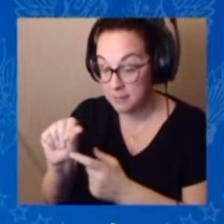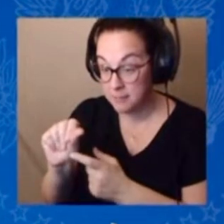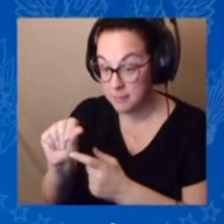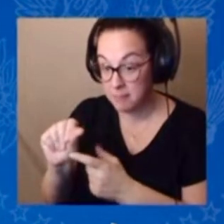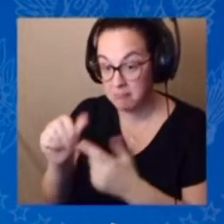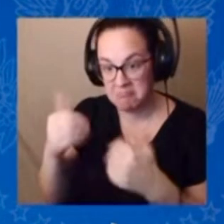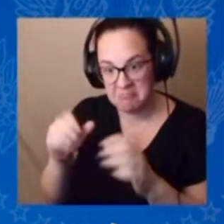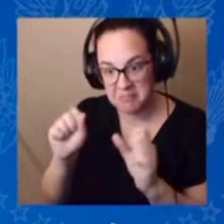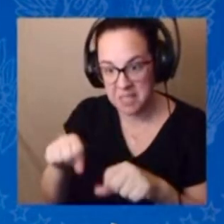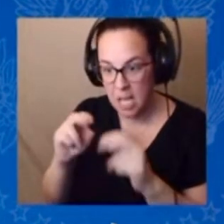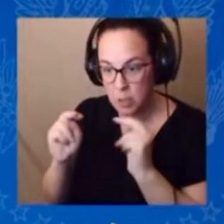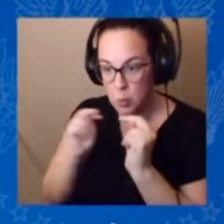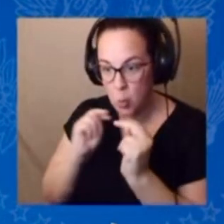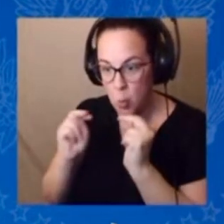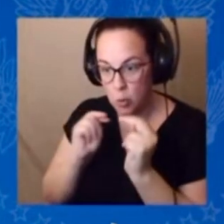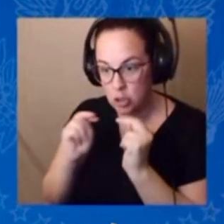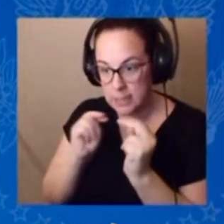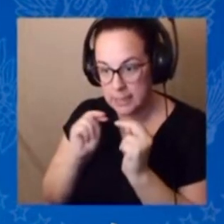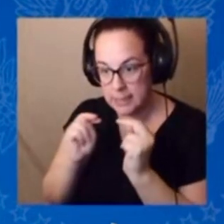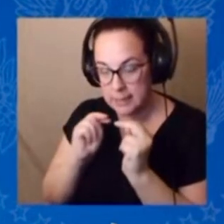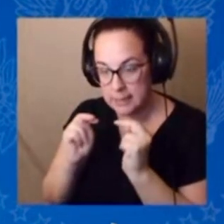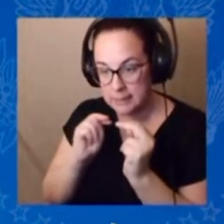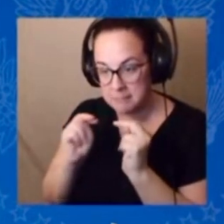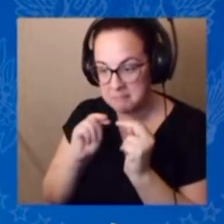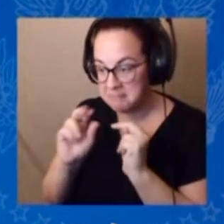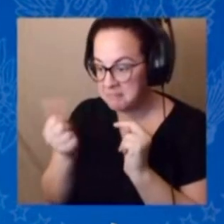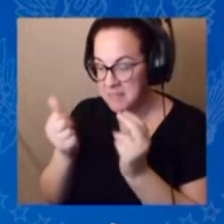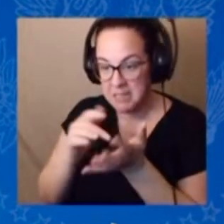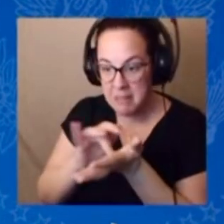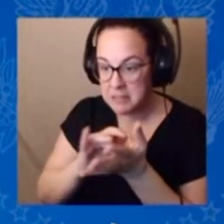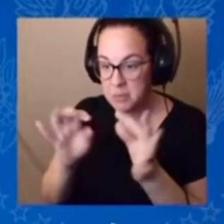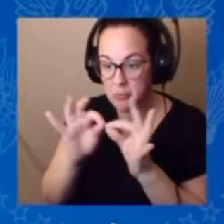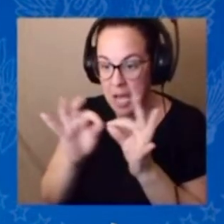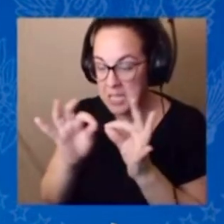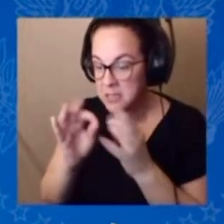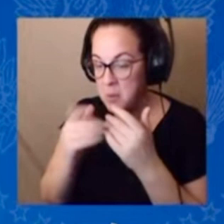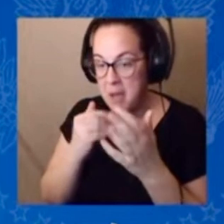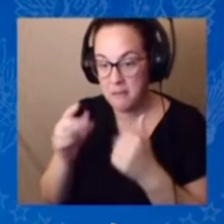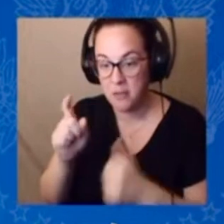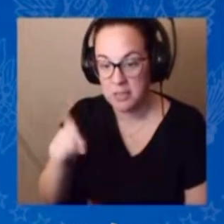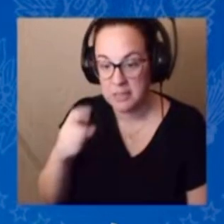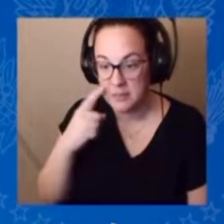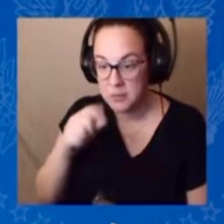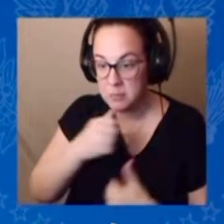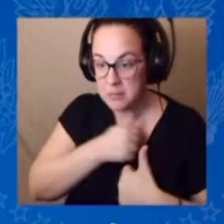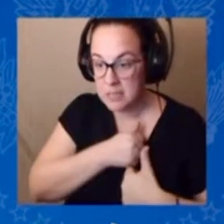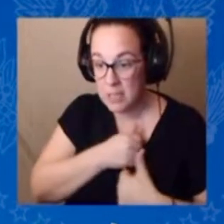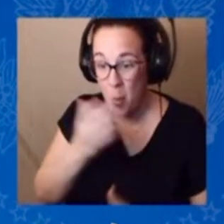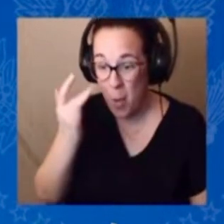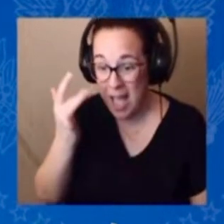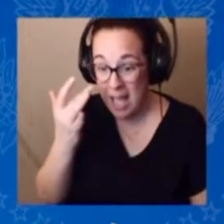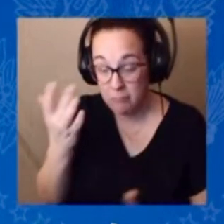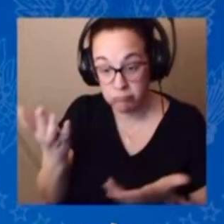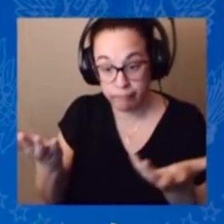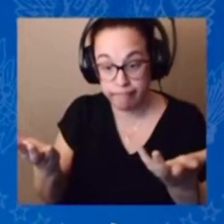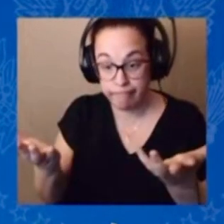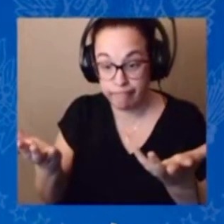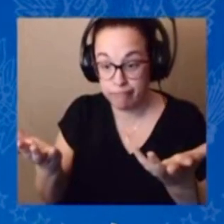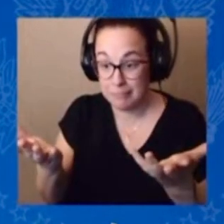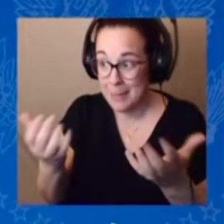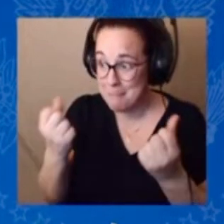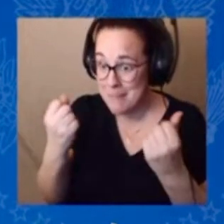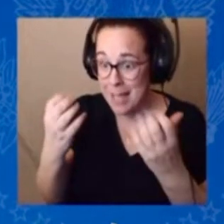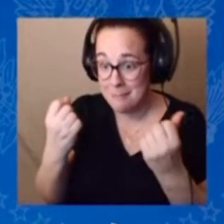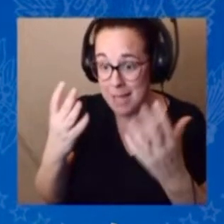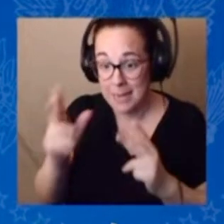they're going to supply for the for our military in need. It's a big market. Well, guess what? We've been trying for